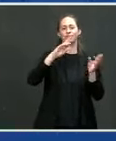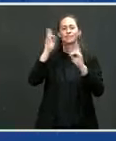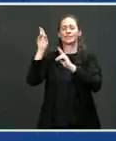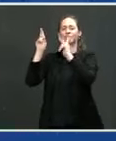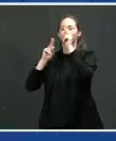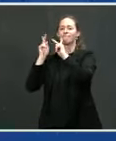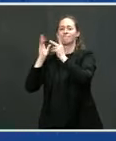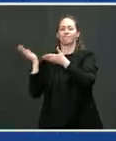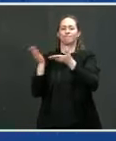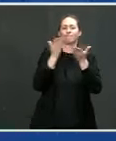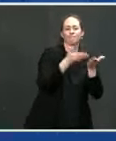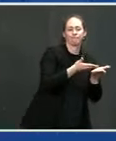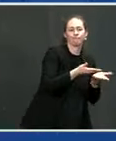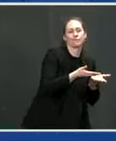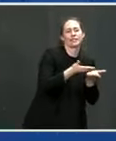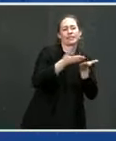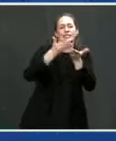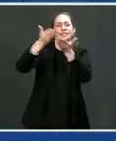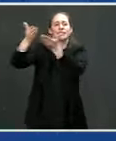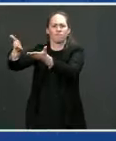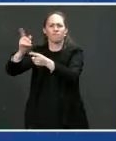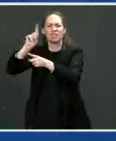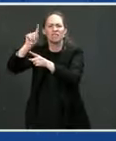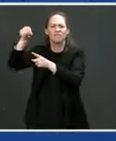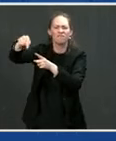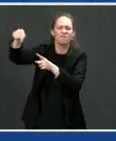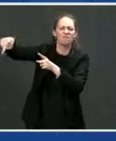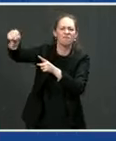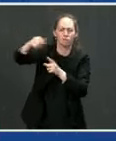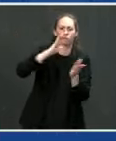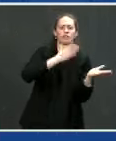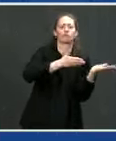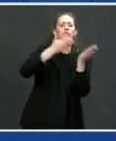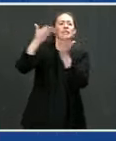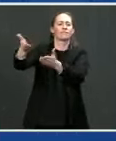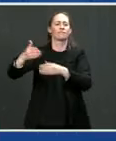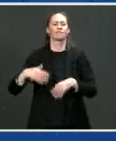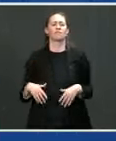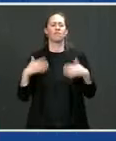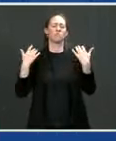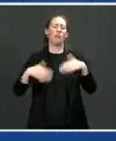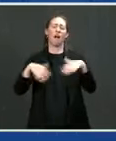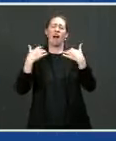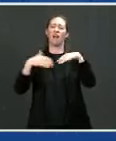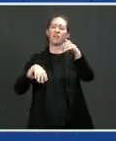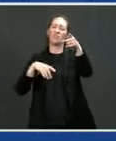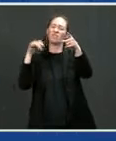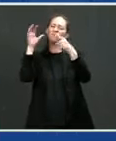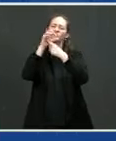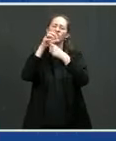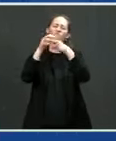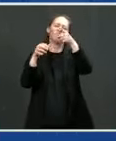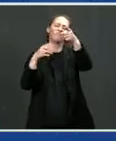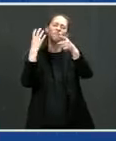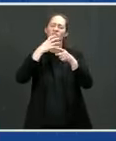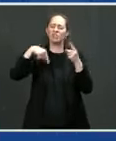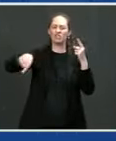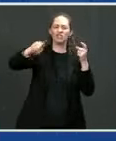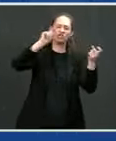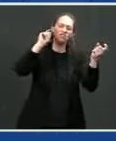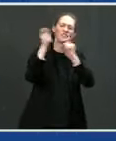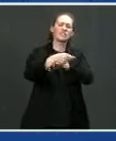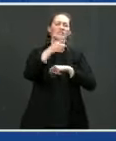buses to their destination. Gotcha. Well, you're making a big difference, man. You know, we have a lot of